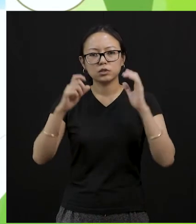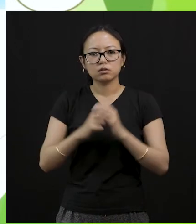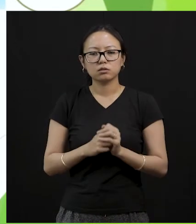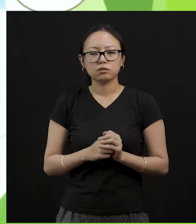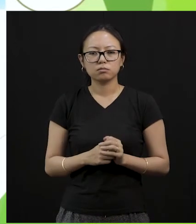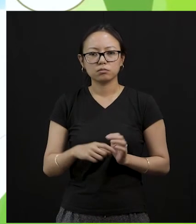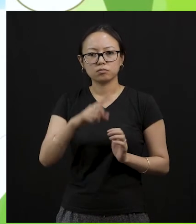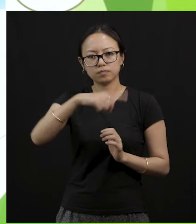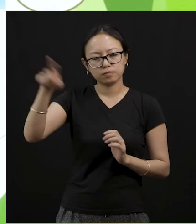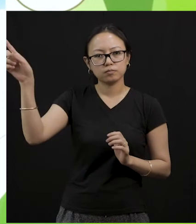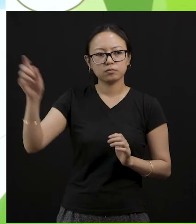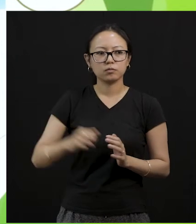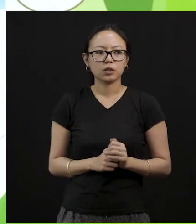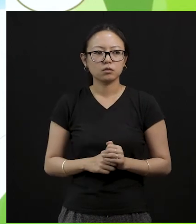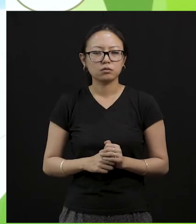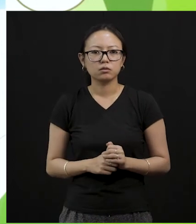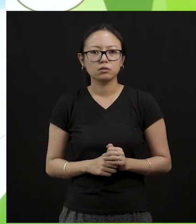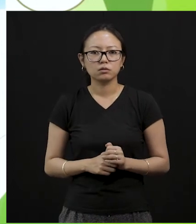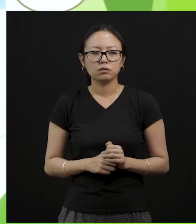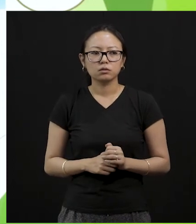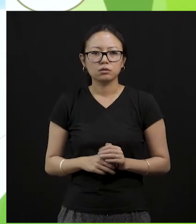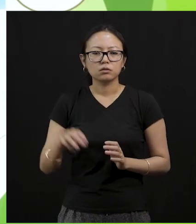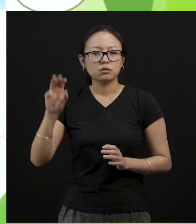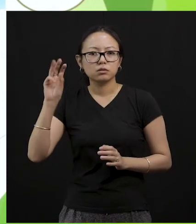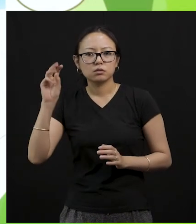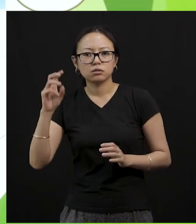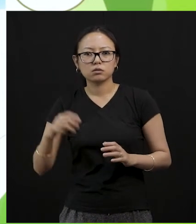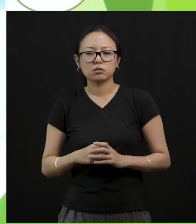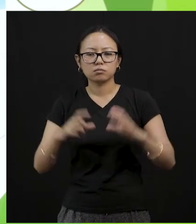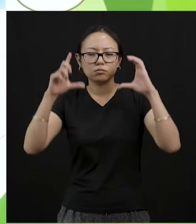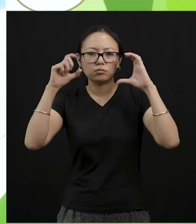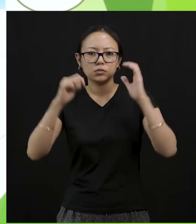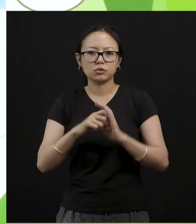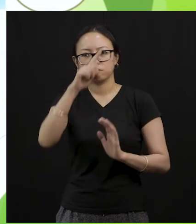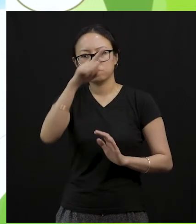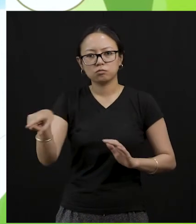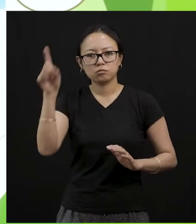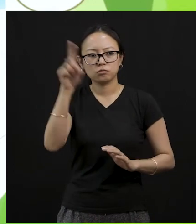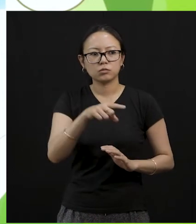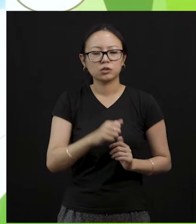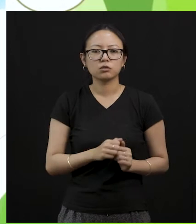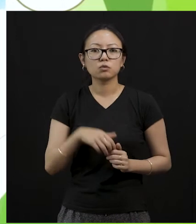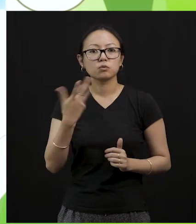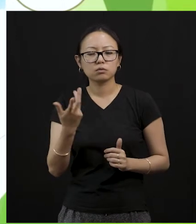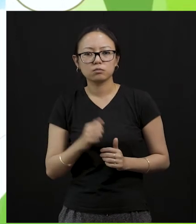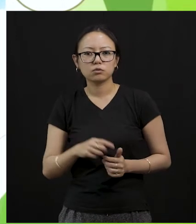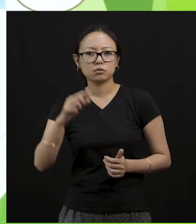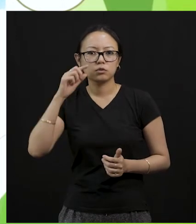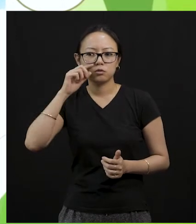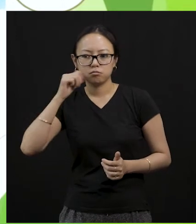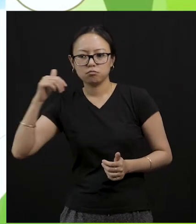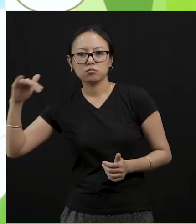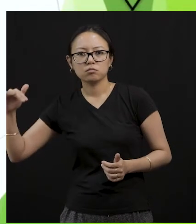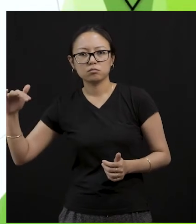gonna be a cross mark mark because this man is throwing the trash in the river, which is very, very, very bad. All right?